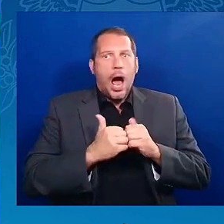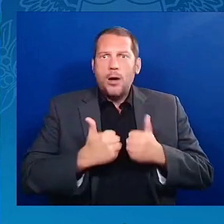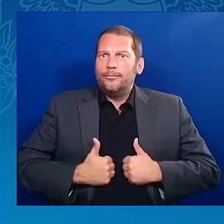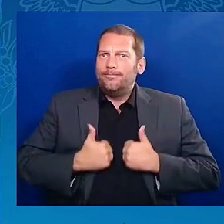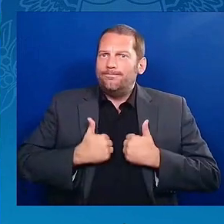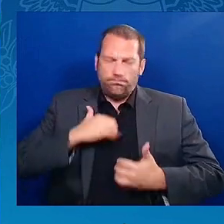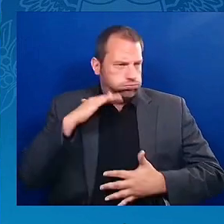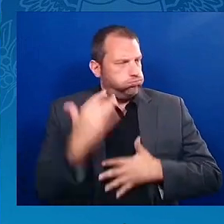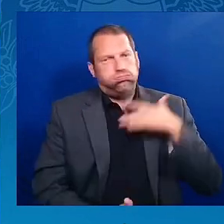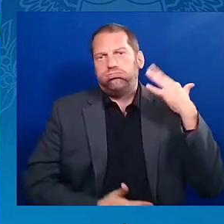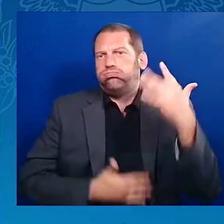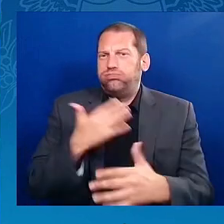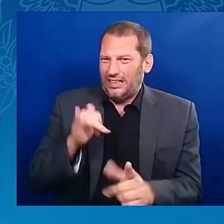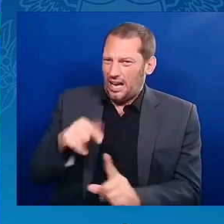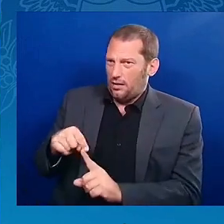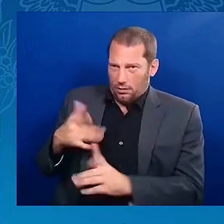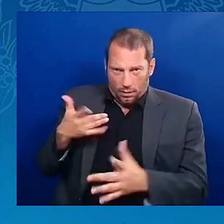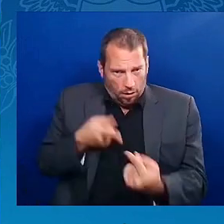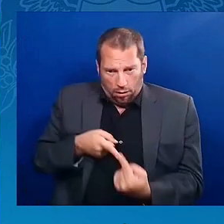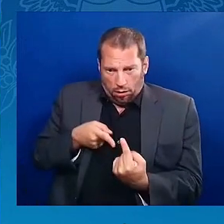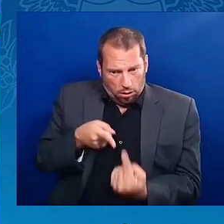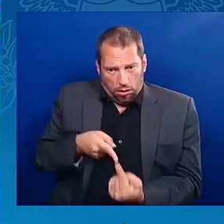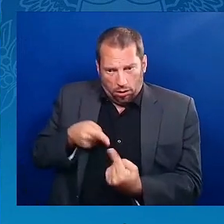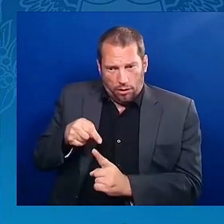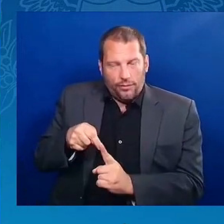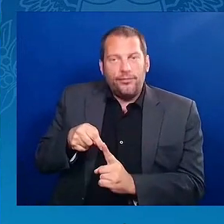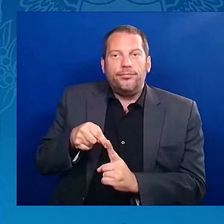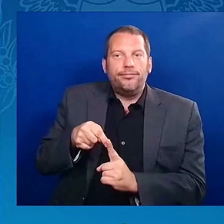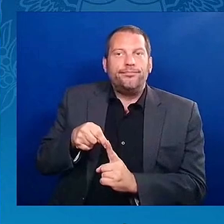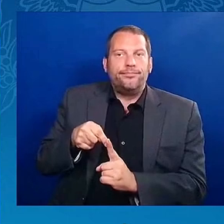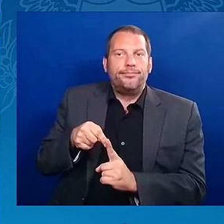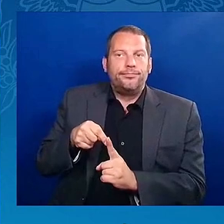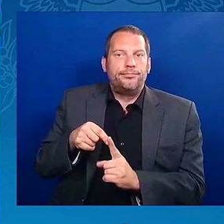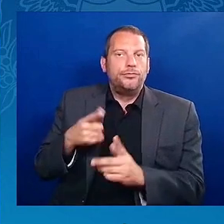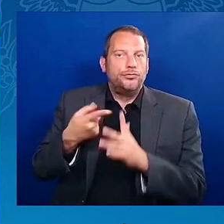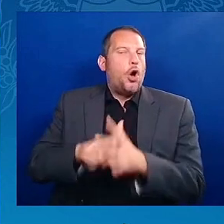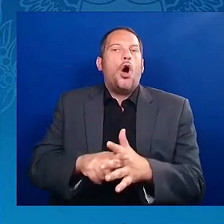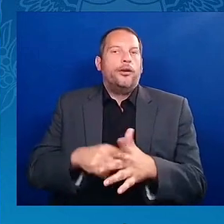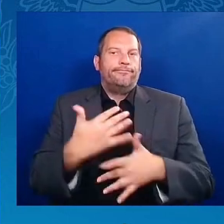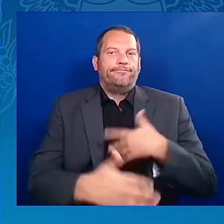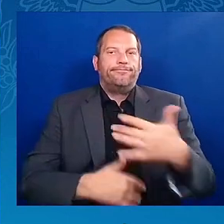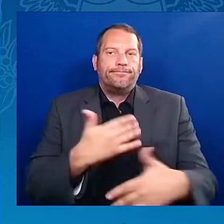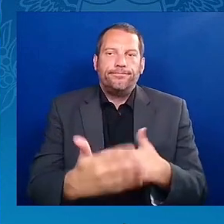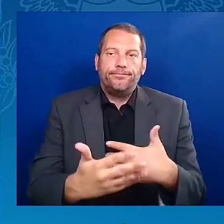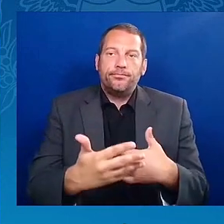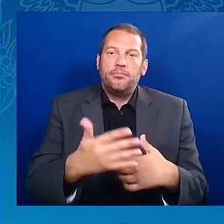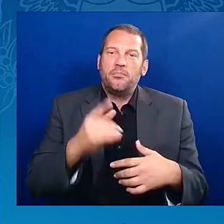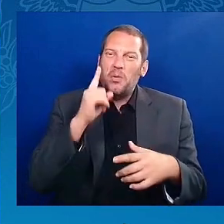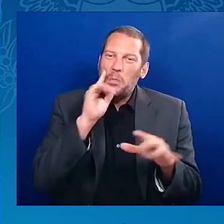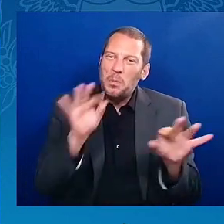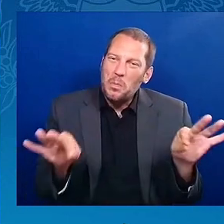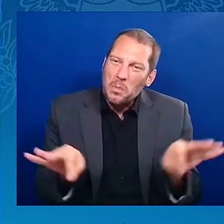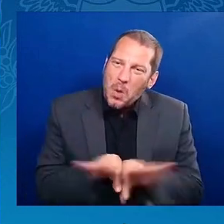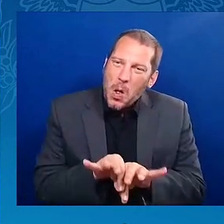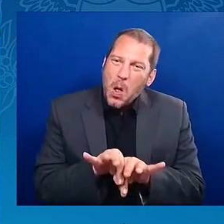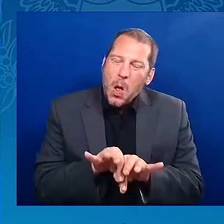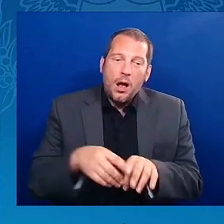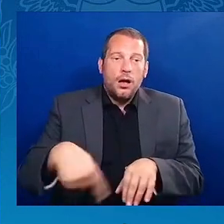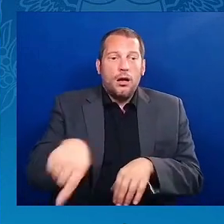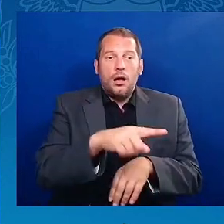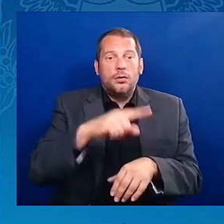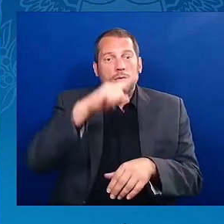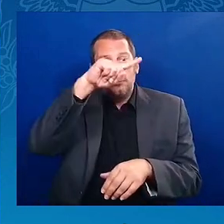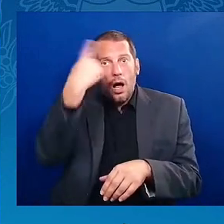And we know that it is important that we have reduced black unemployment to historic lows, but that's a